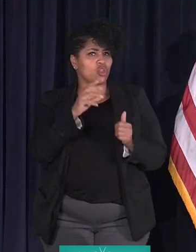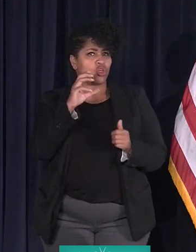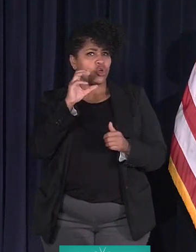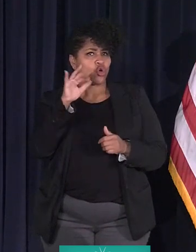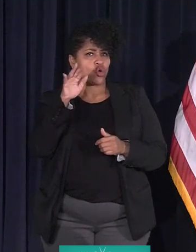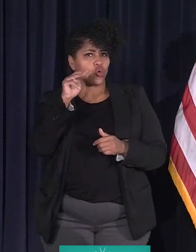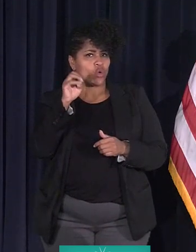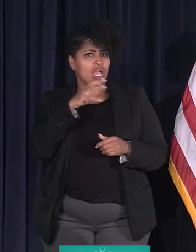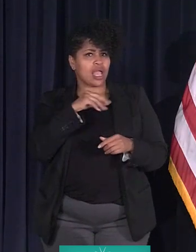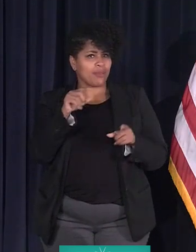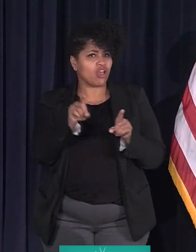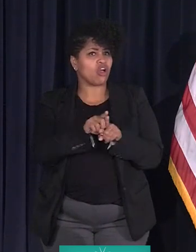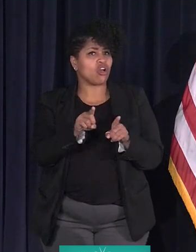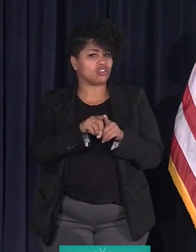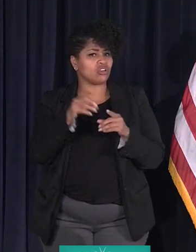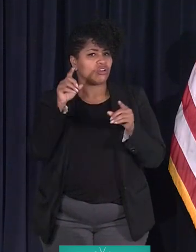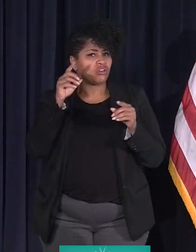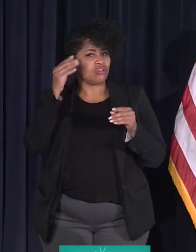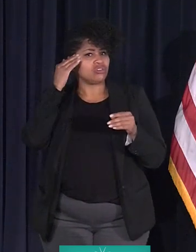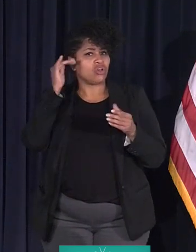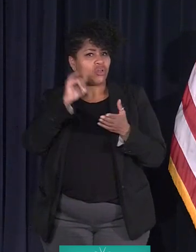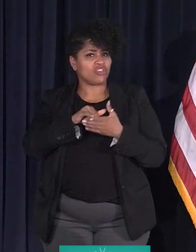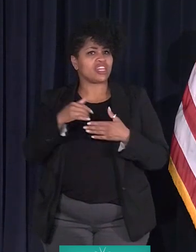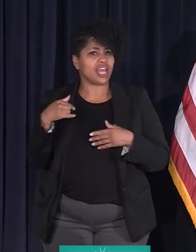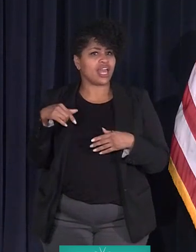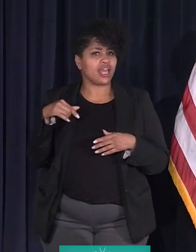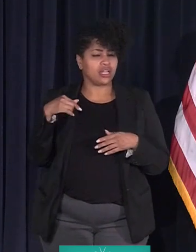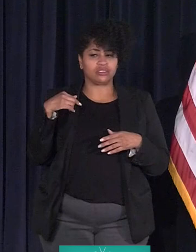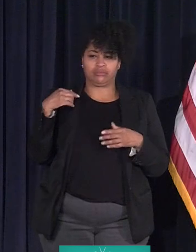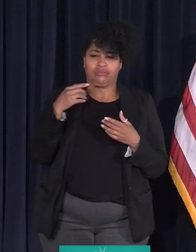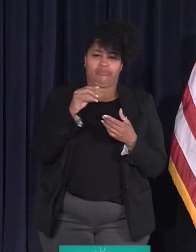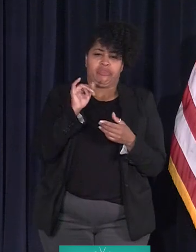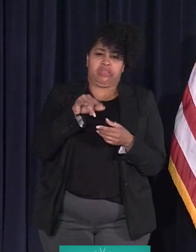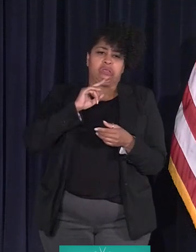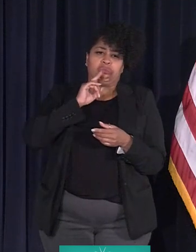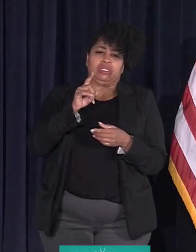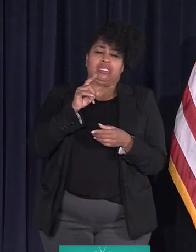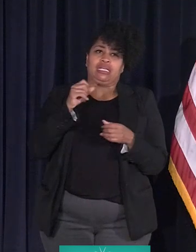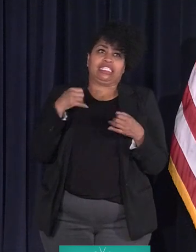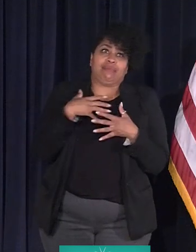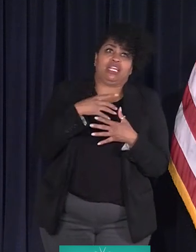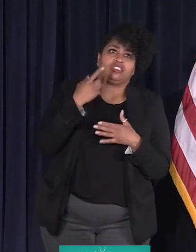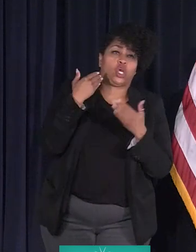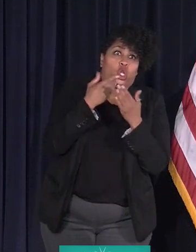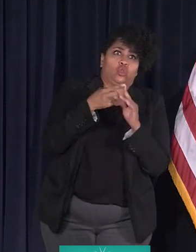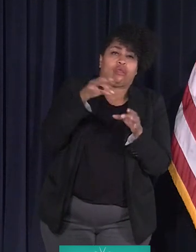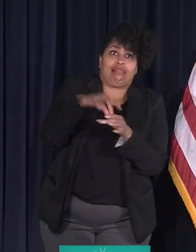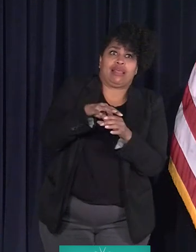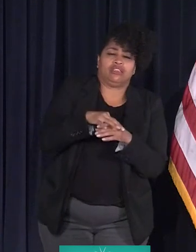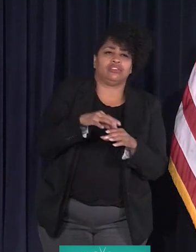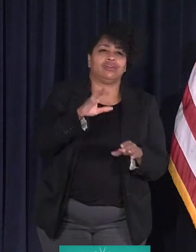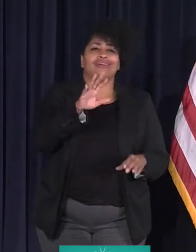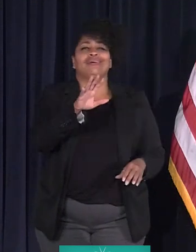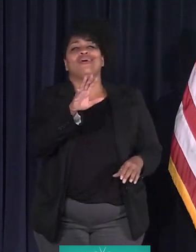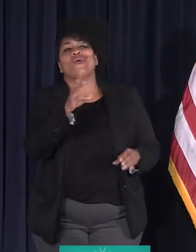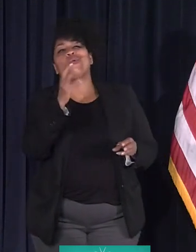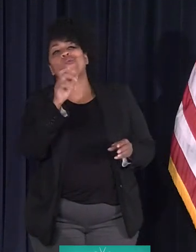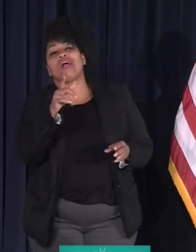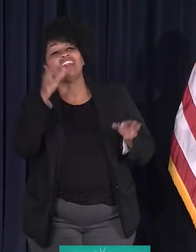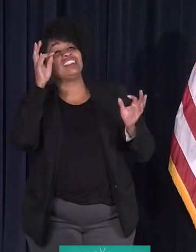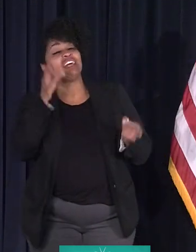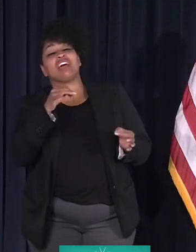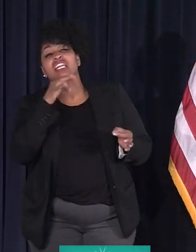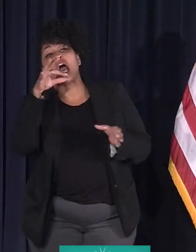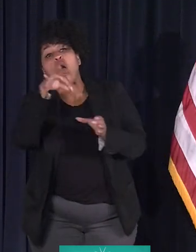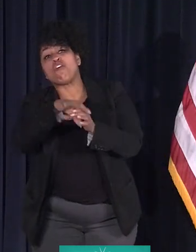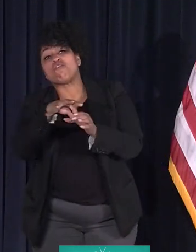it's a form of voter intimidation so close to elections? Well, it's definitely not voter intimidation.